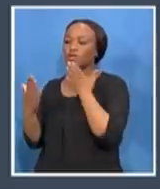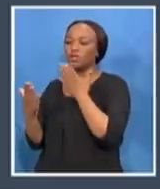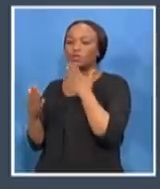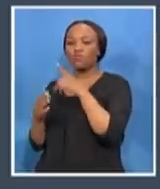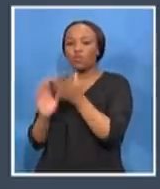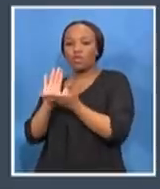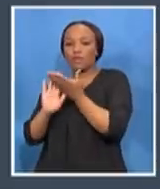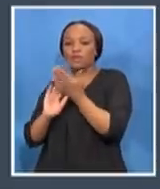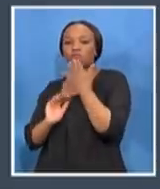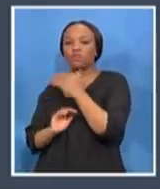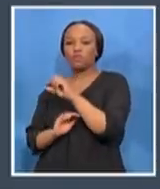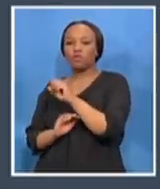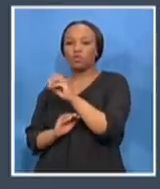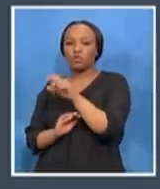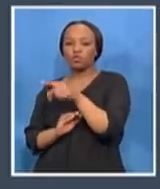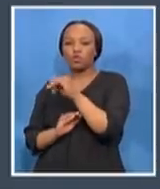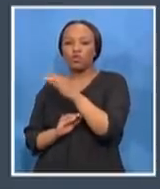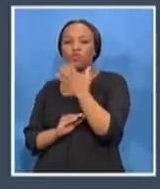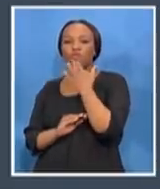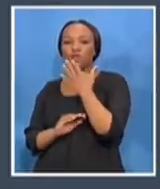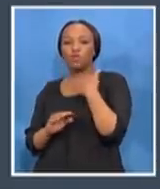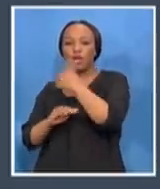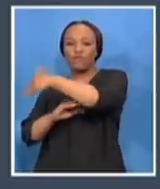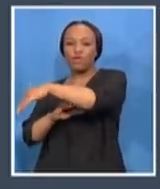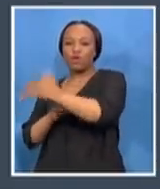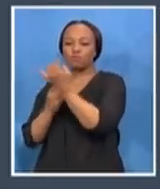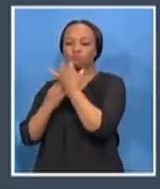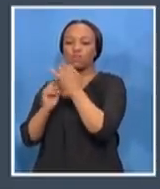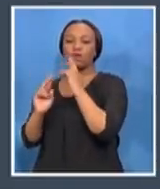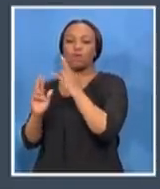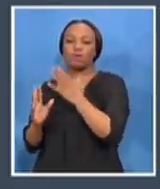the SABC, and she will bring us updates on that story as it develops.